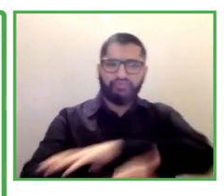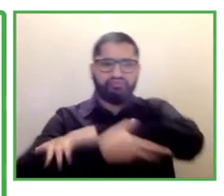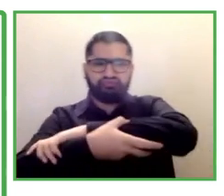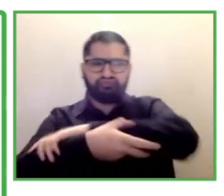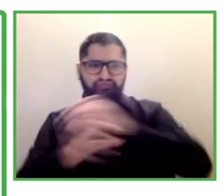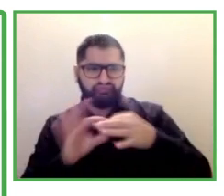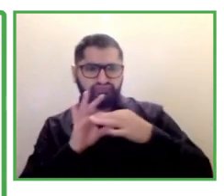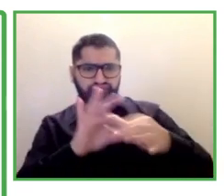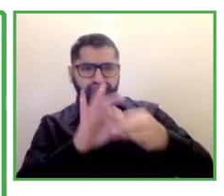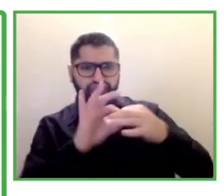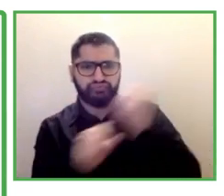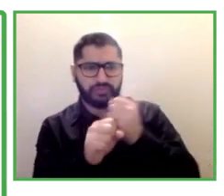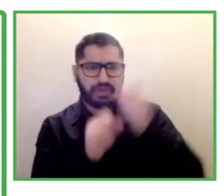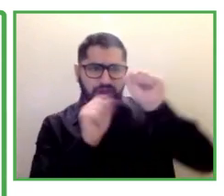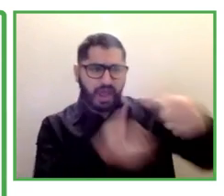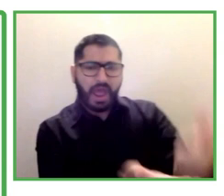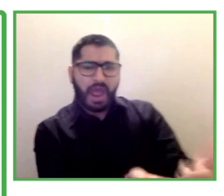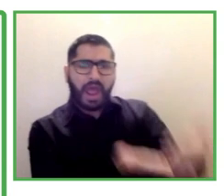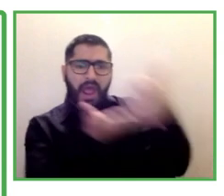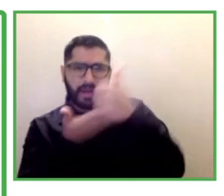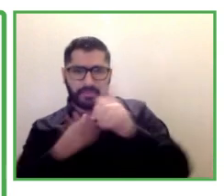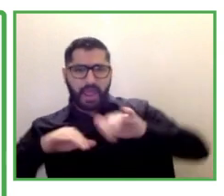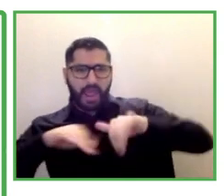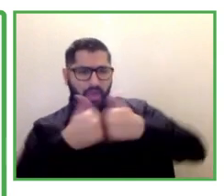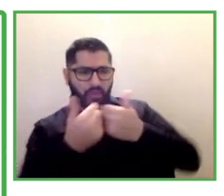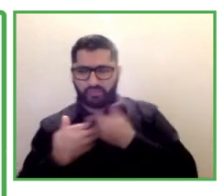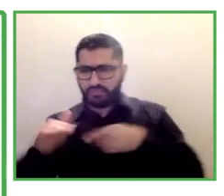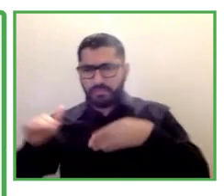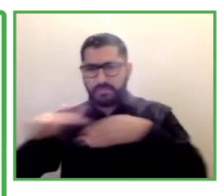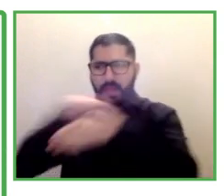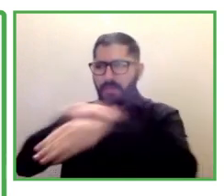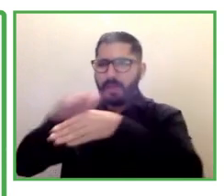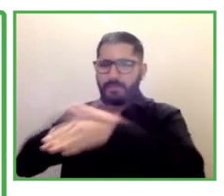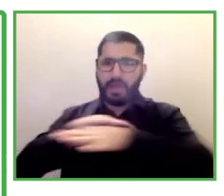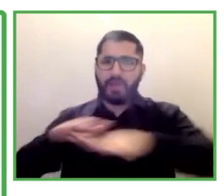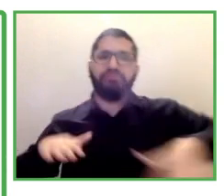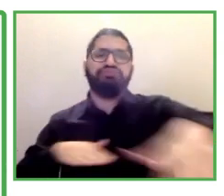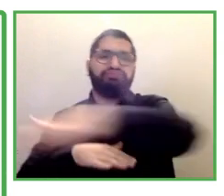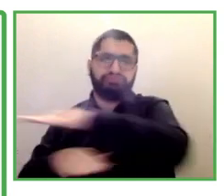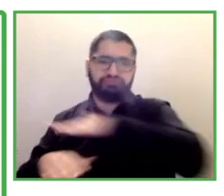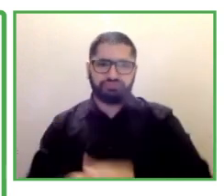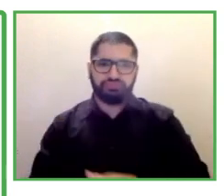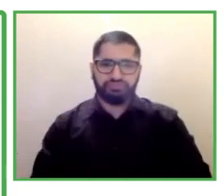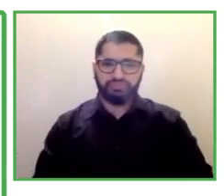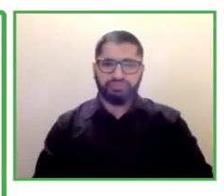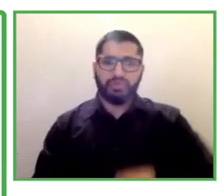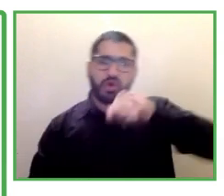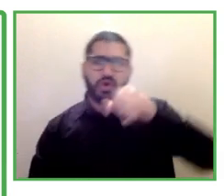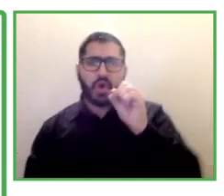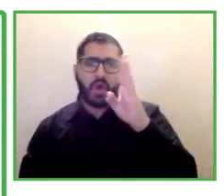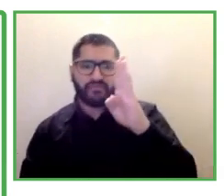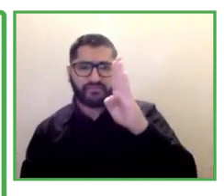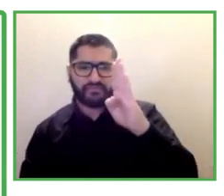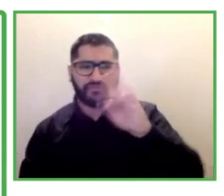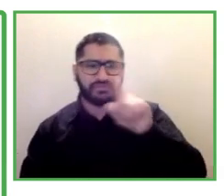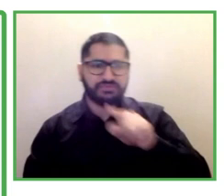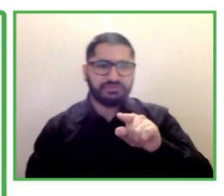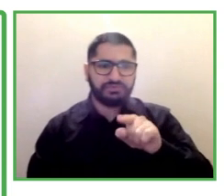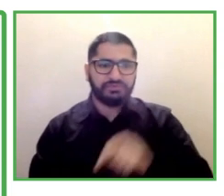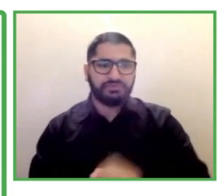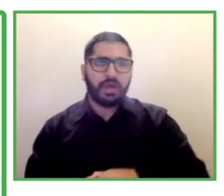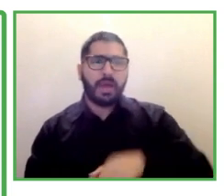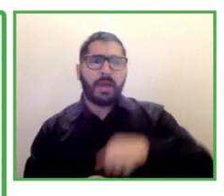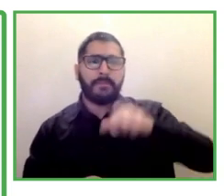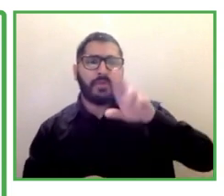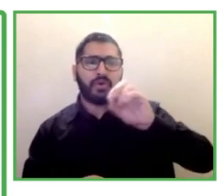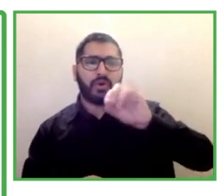Job Path itself is two six-week segments and our first six weeks are really where we